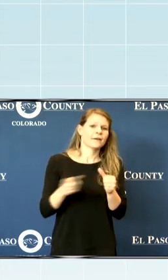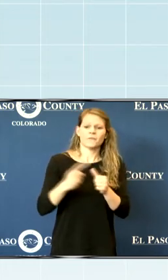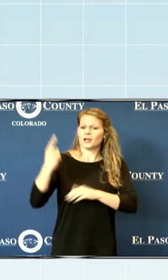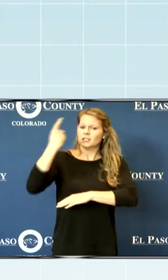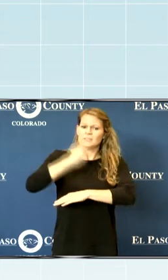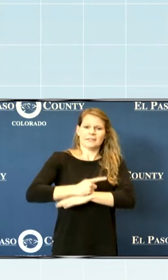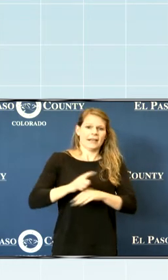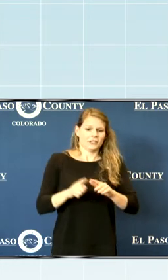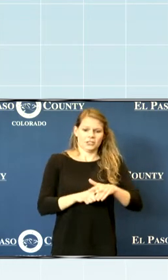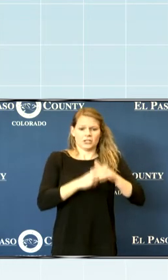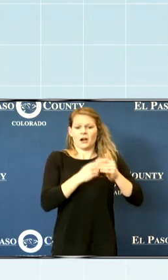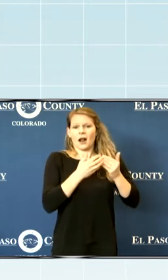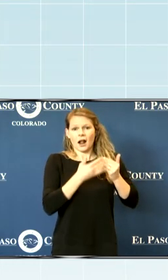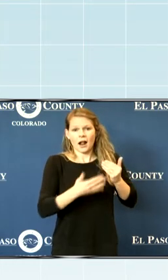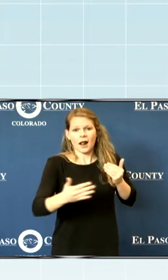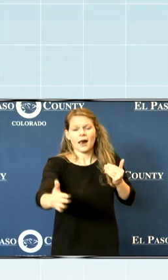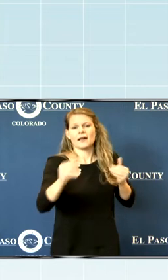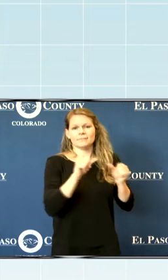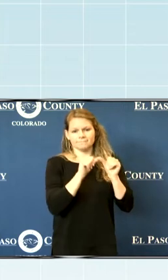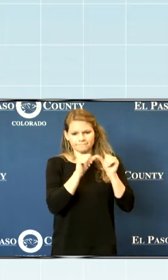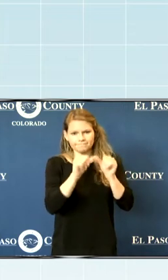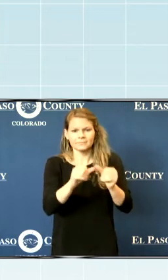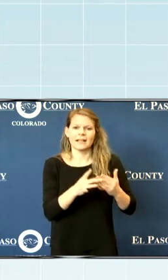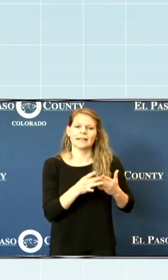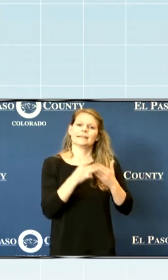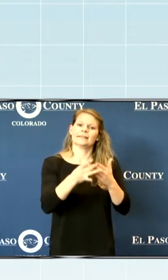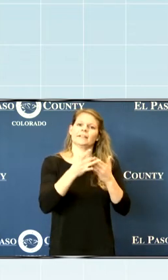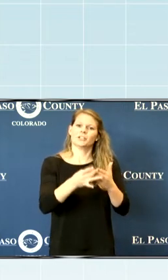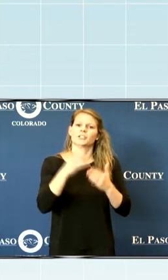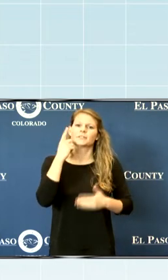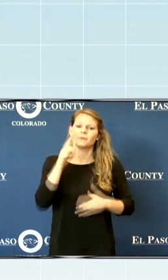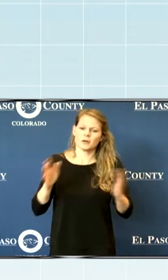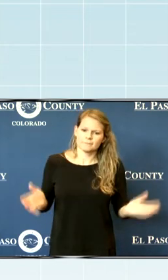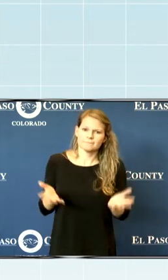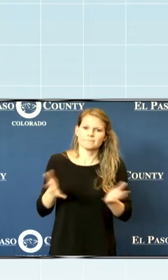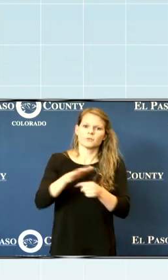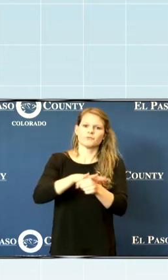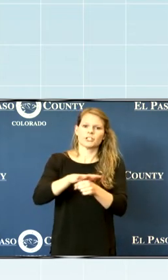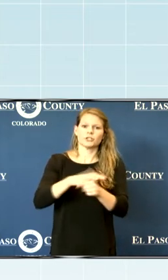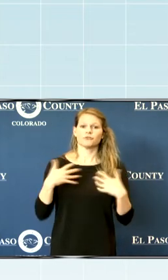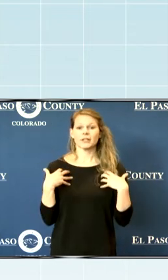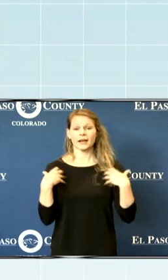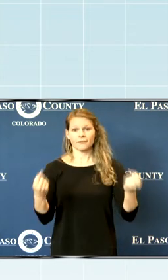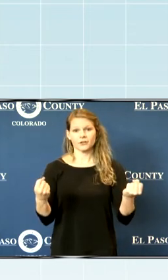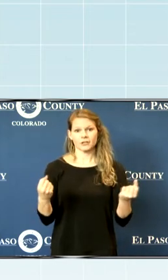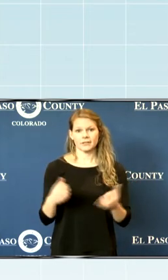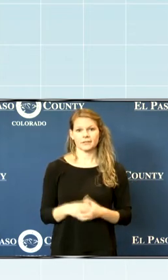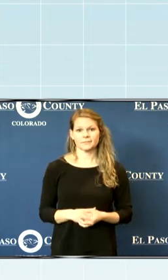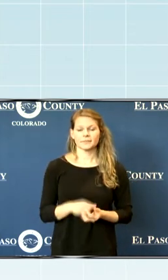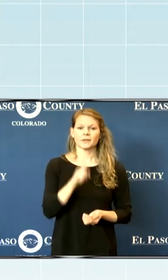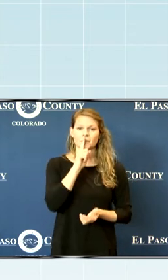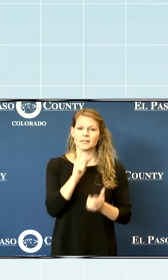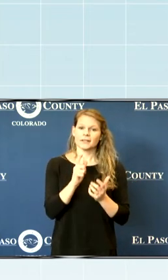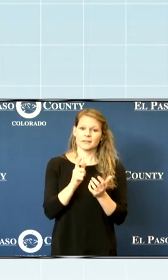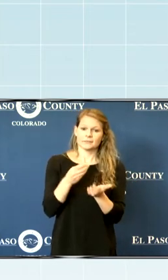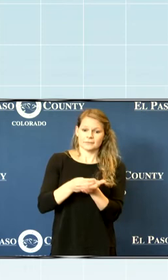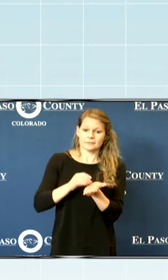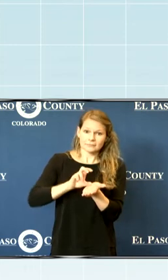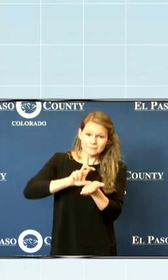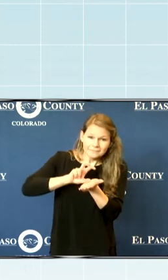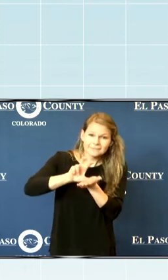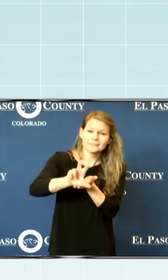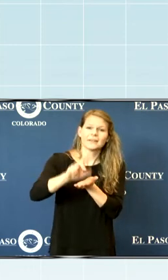have been and continue to be leaders in promoting regional recovery, making big investments in sectors